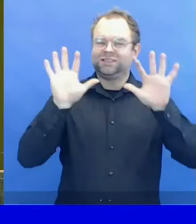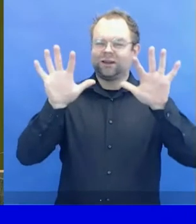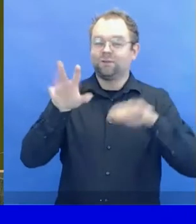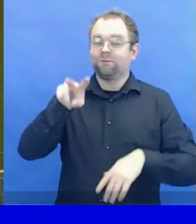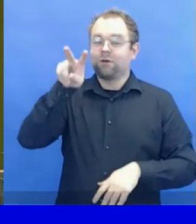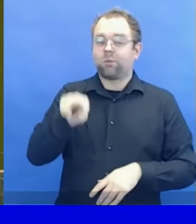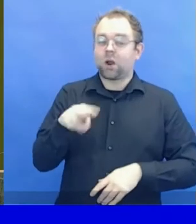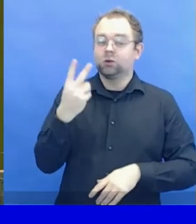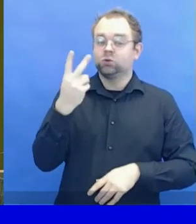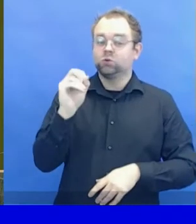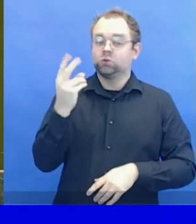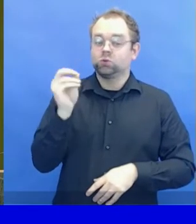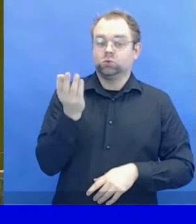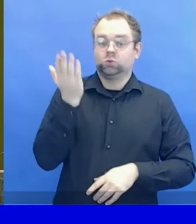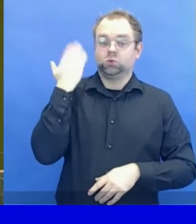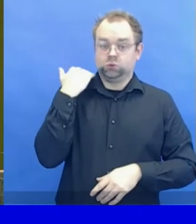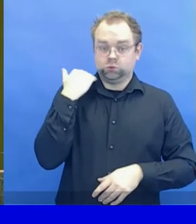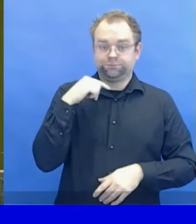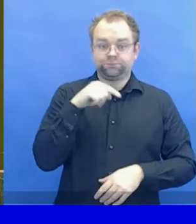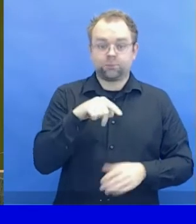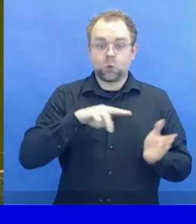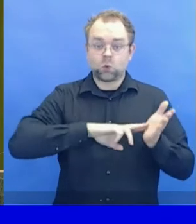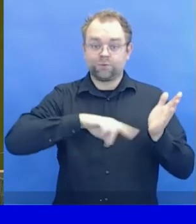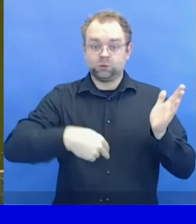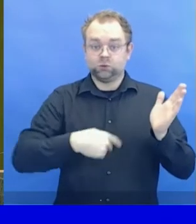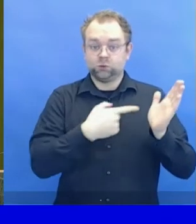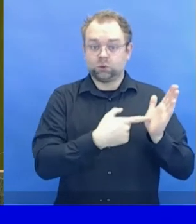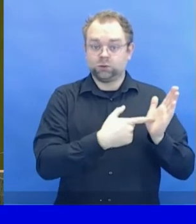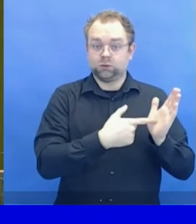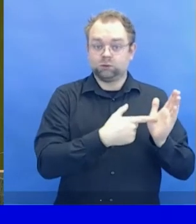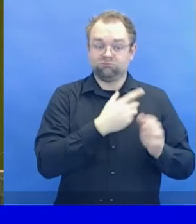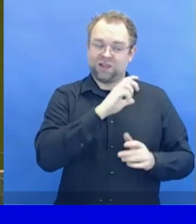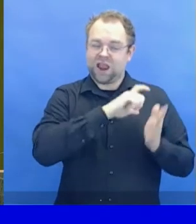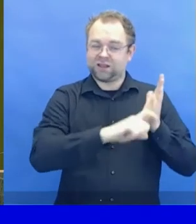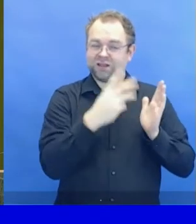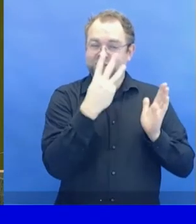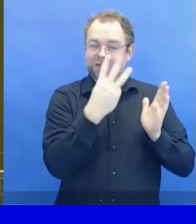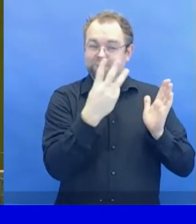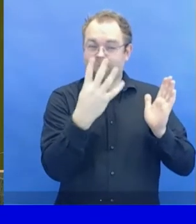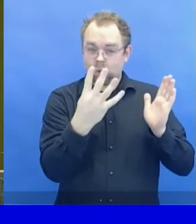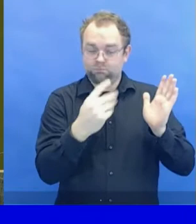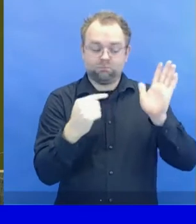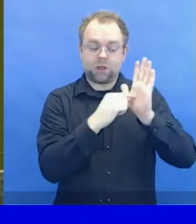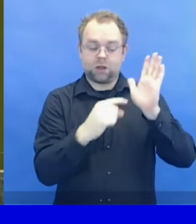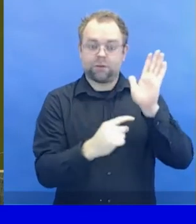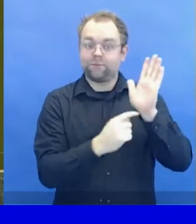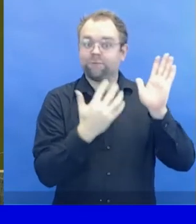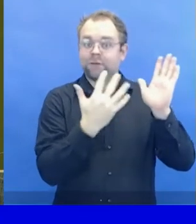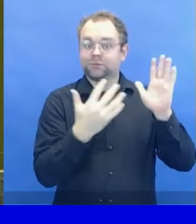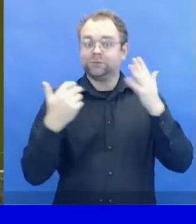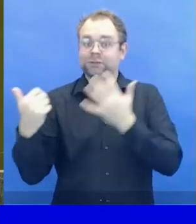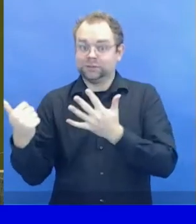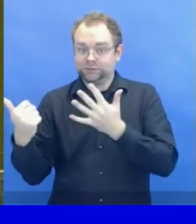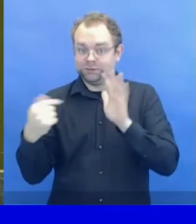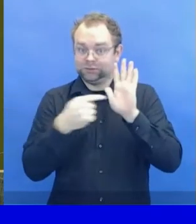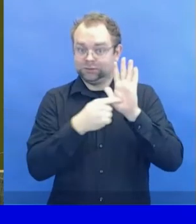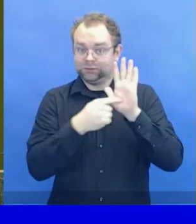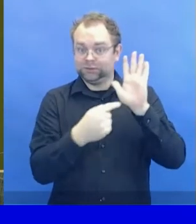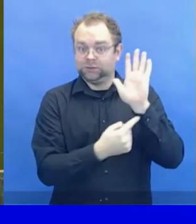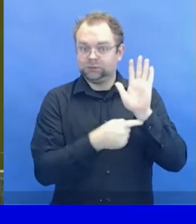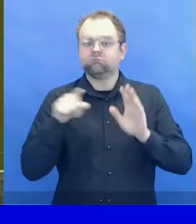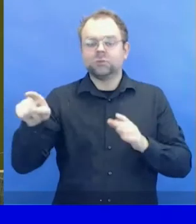nominations for membership of the Committee within two months. As a result of the announcement